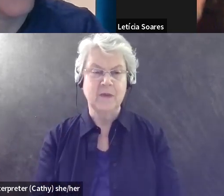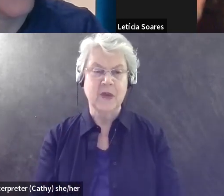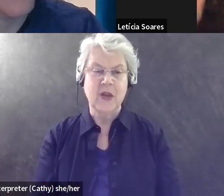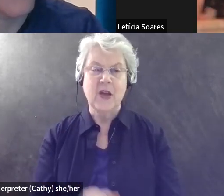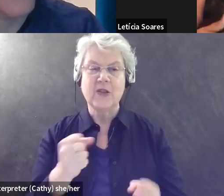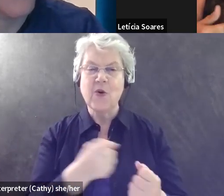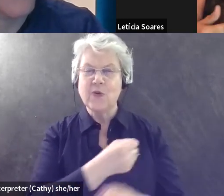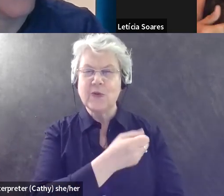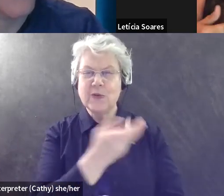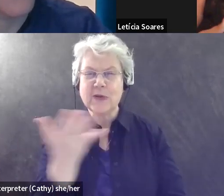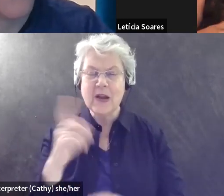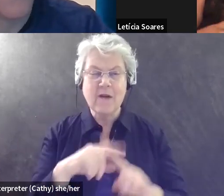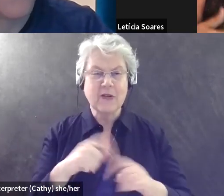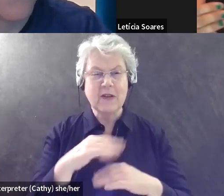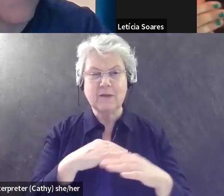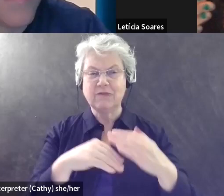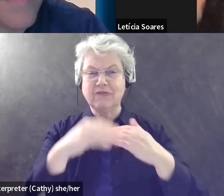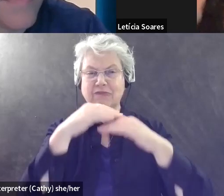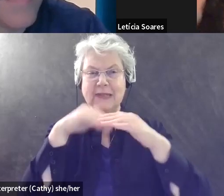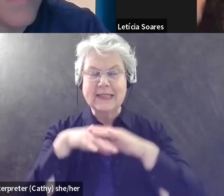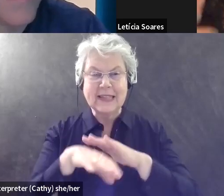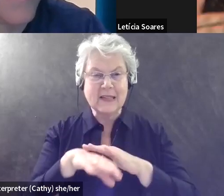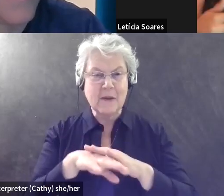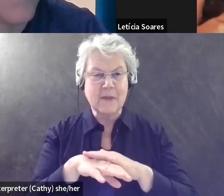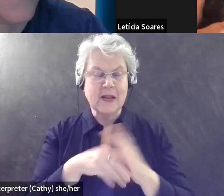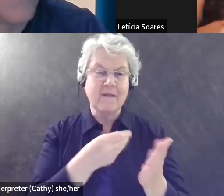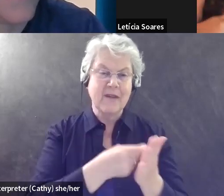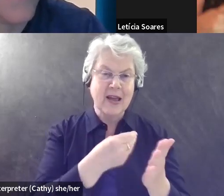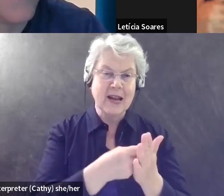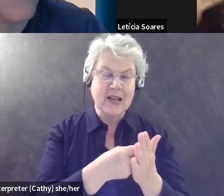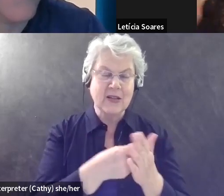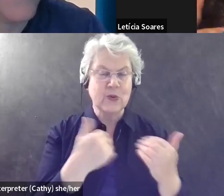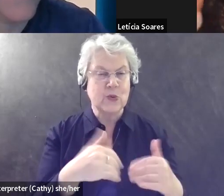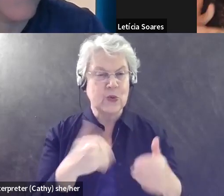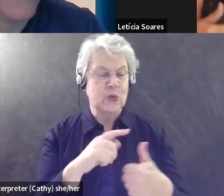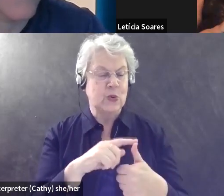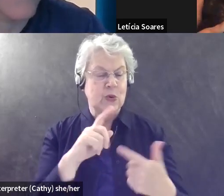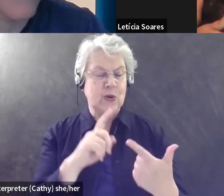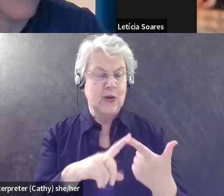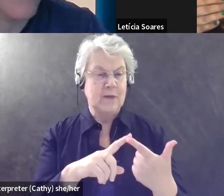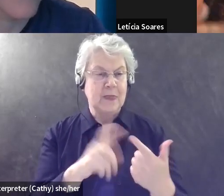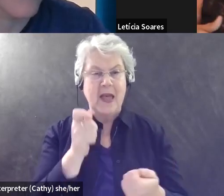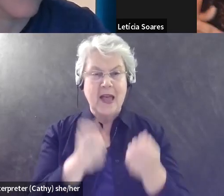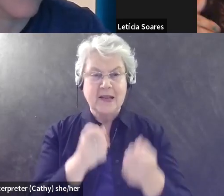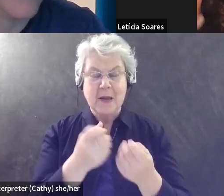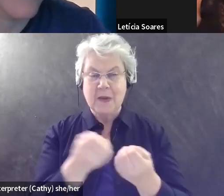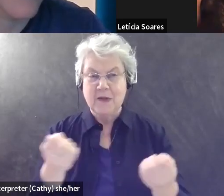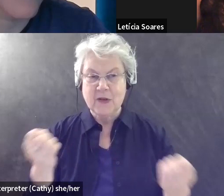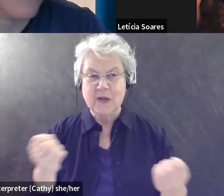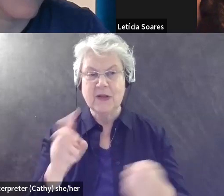layers of accessibility. You have financial accessibility to, you know, adaptive devices